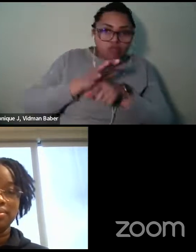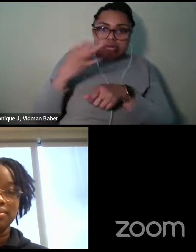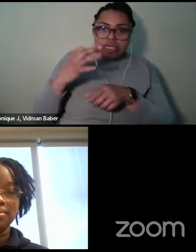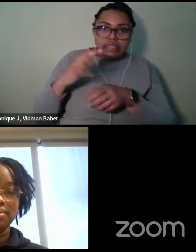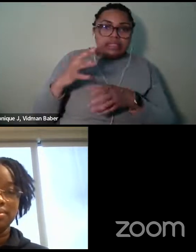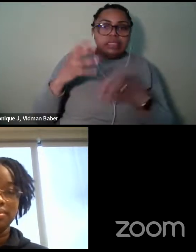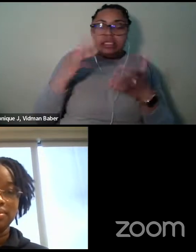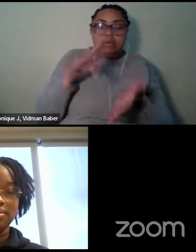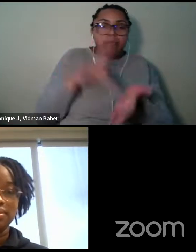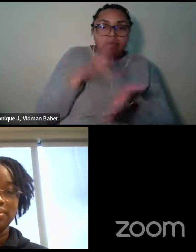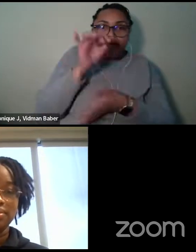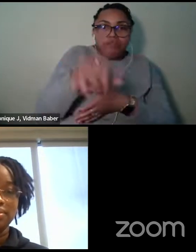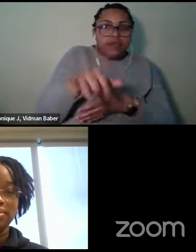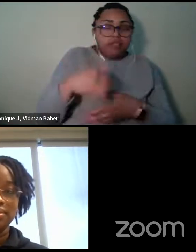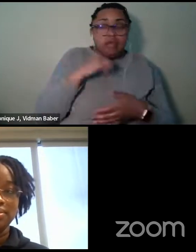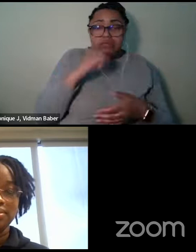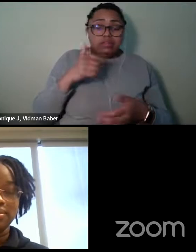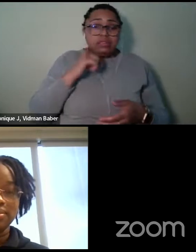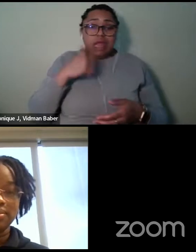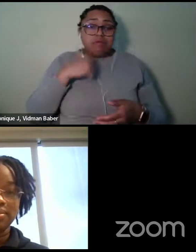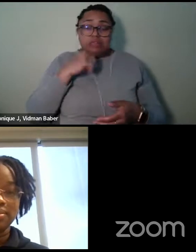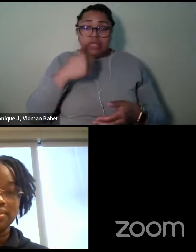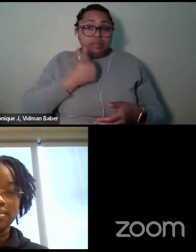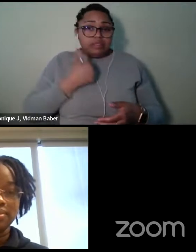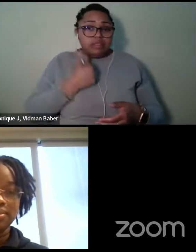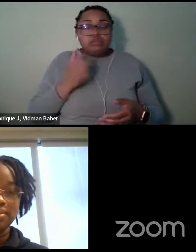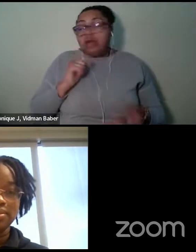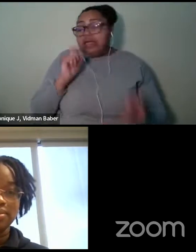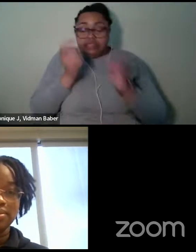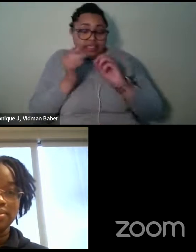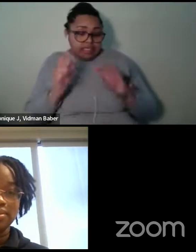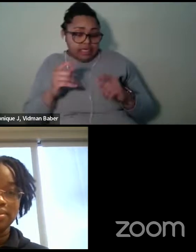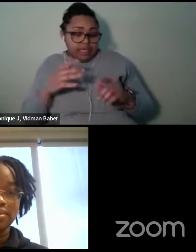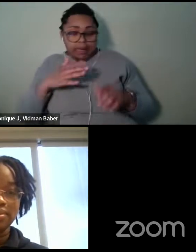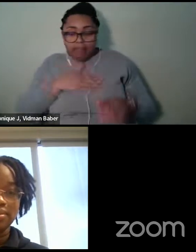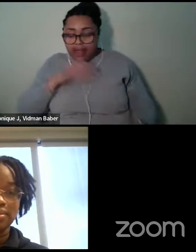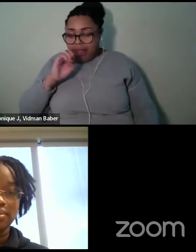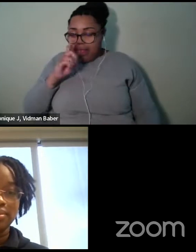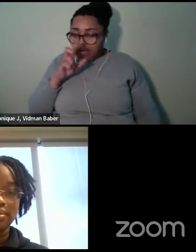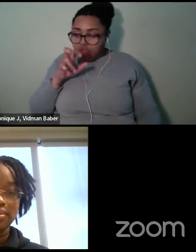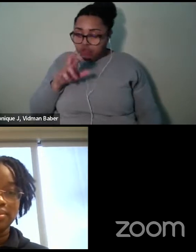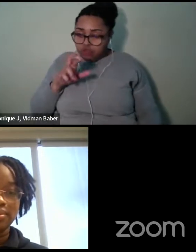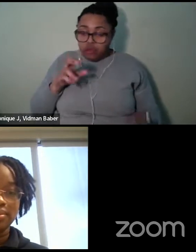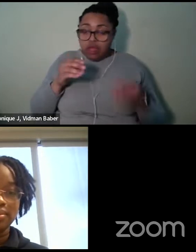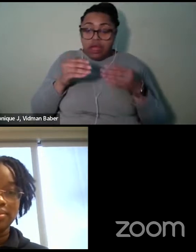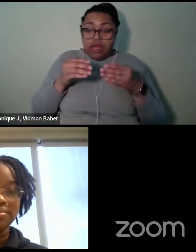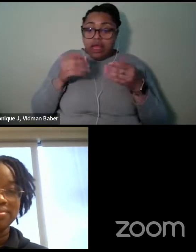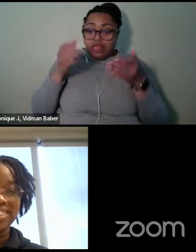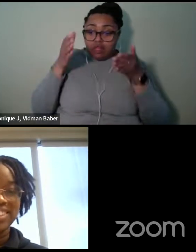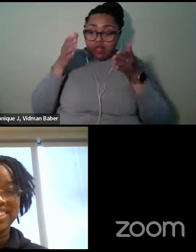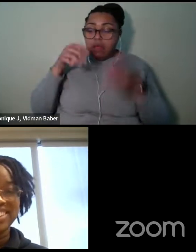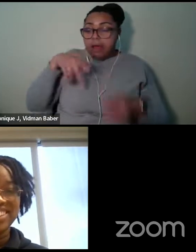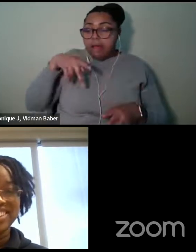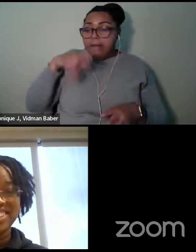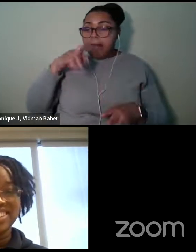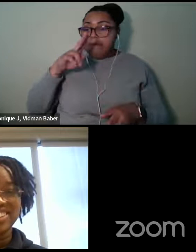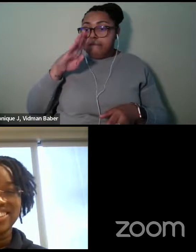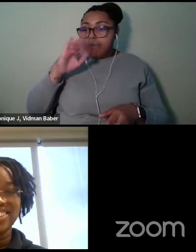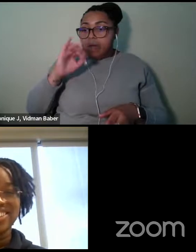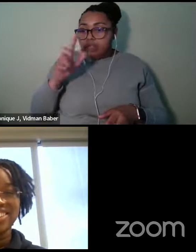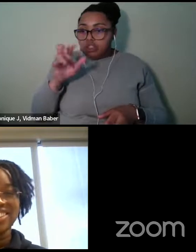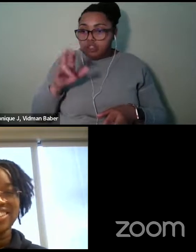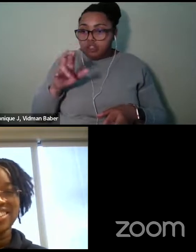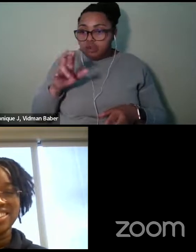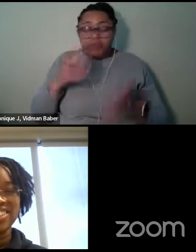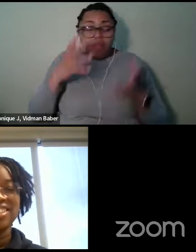yeah, so I changed it and then like my editor and then like, you know, the publisher, they wanted to have a sit down, you know, no, not a sit